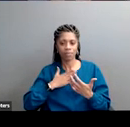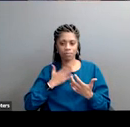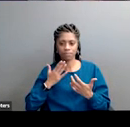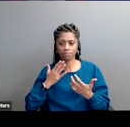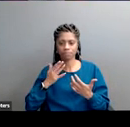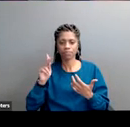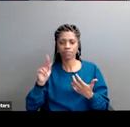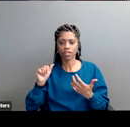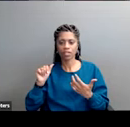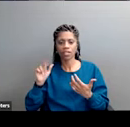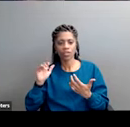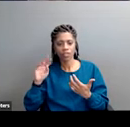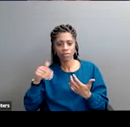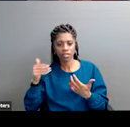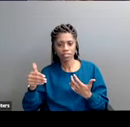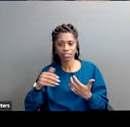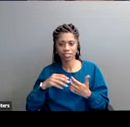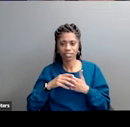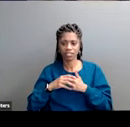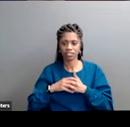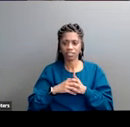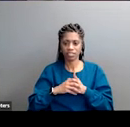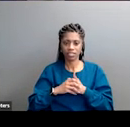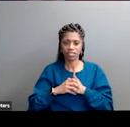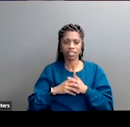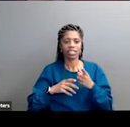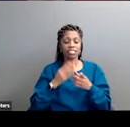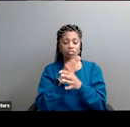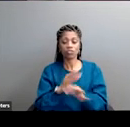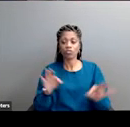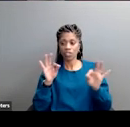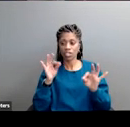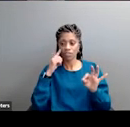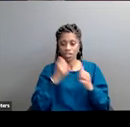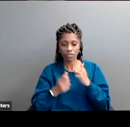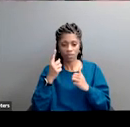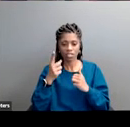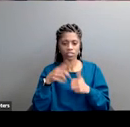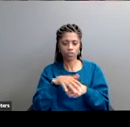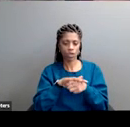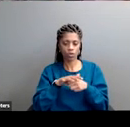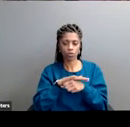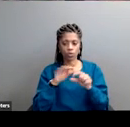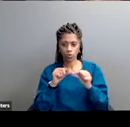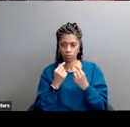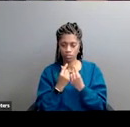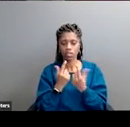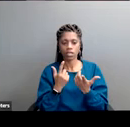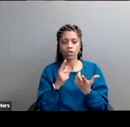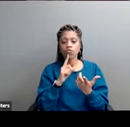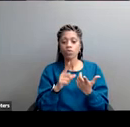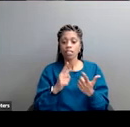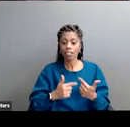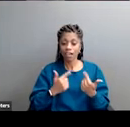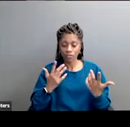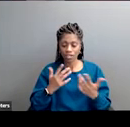me kareem actually if you would take us forward it's the other thing this is free for everybody these are the local groups that are gathering and recently in real life our dc